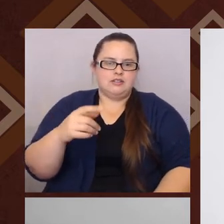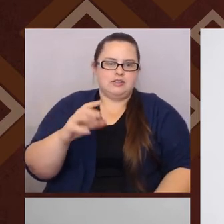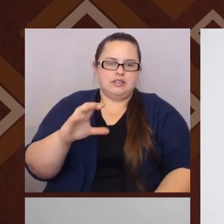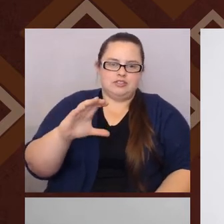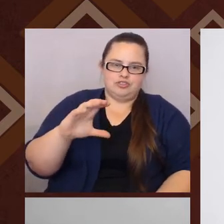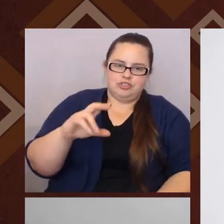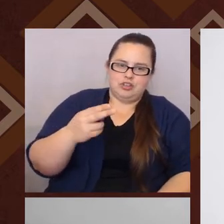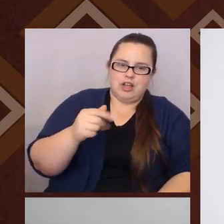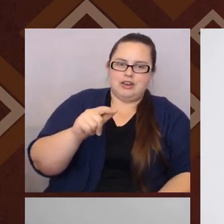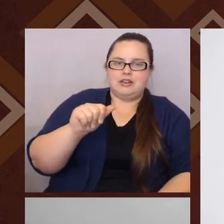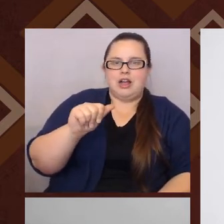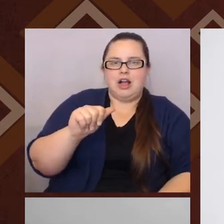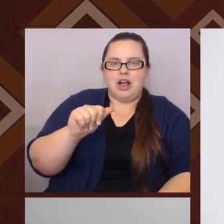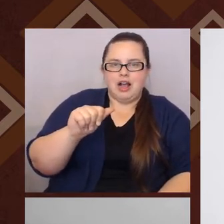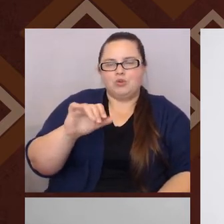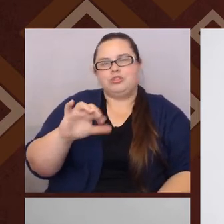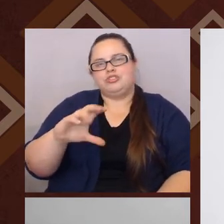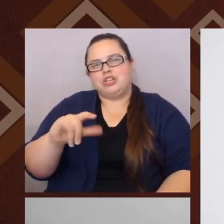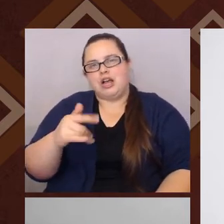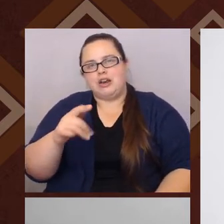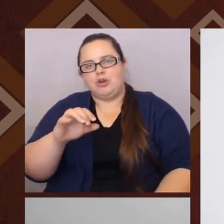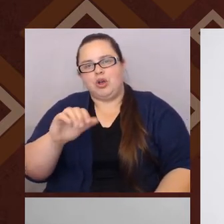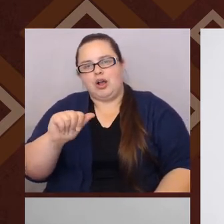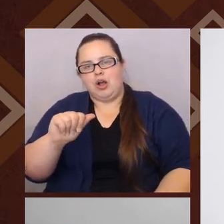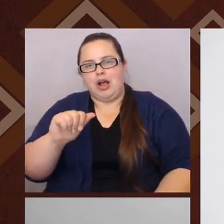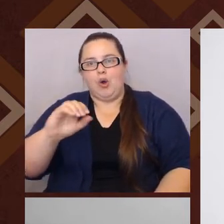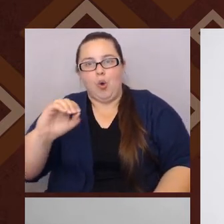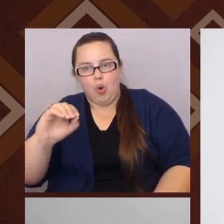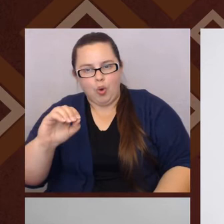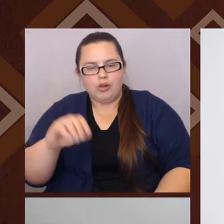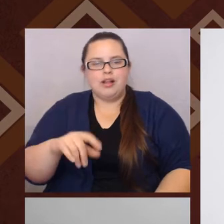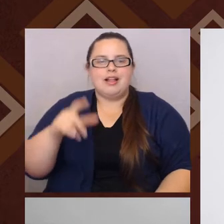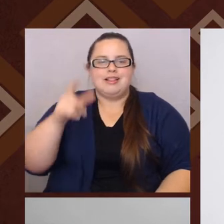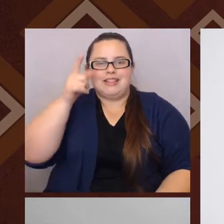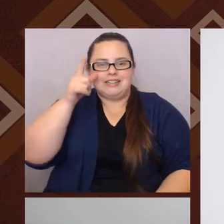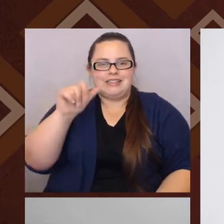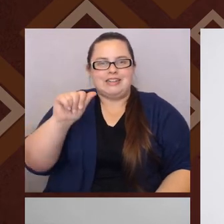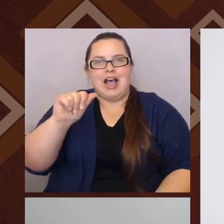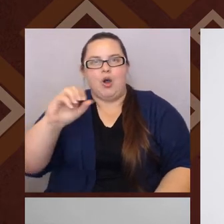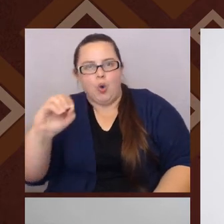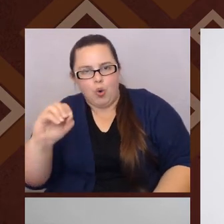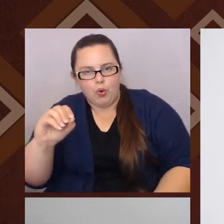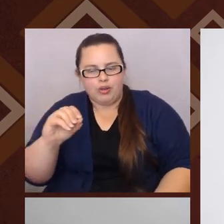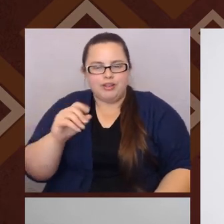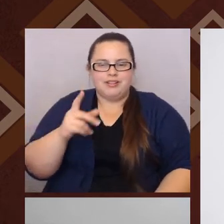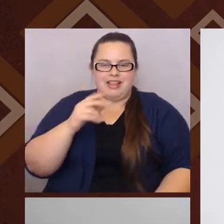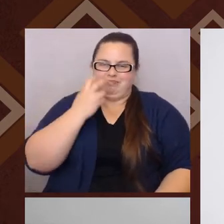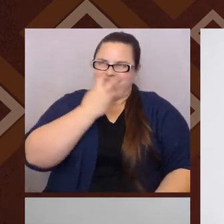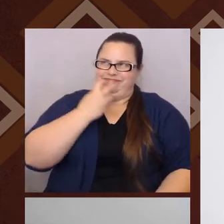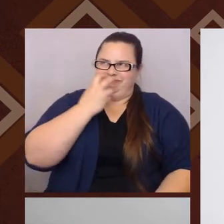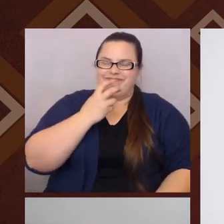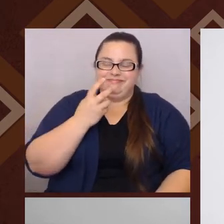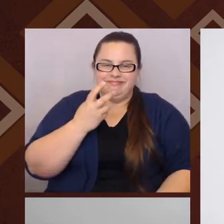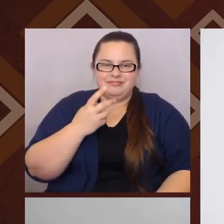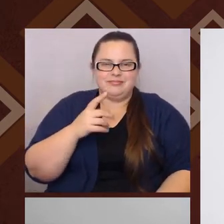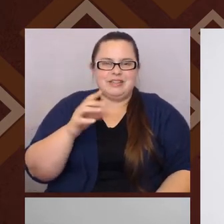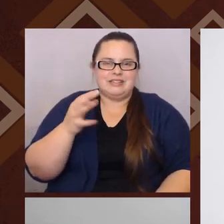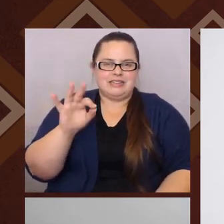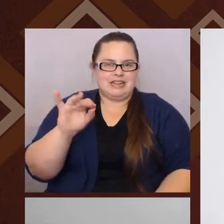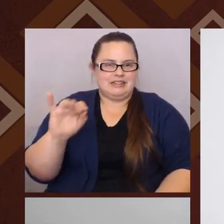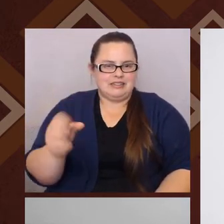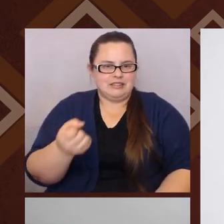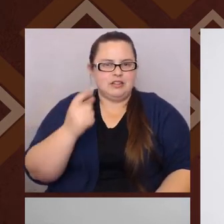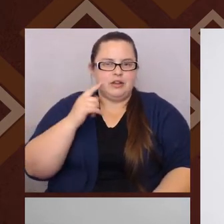or Latino, that's, I've heard people pronounce it like that back in the nineties. It wasn't, was kind of, um, was of, us toward in a sense, the